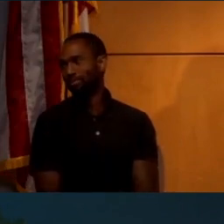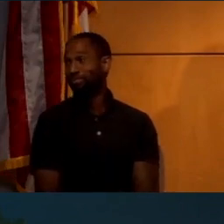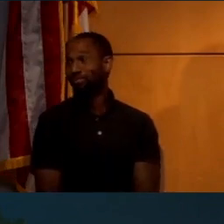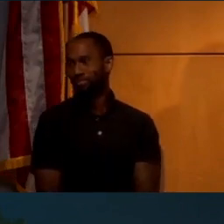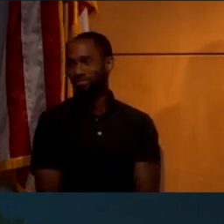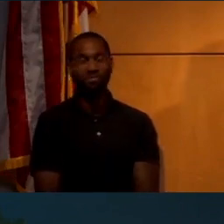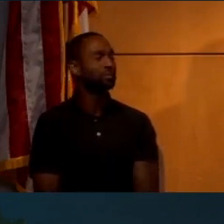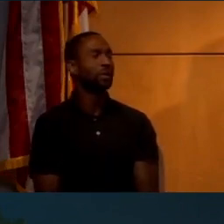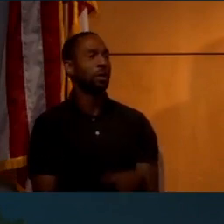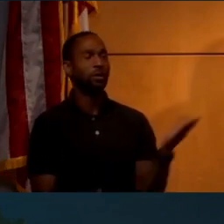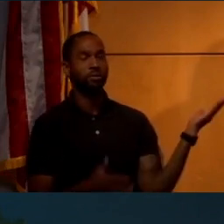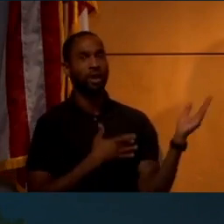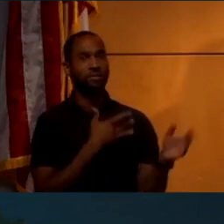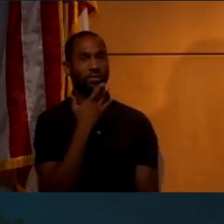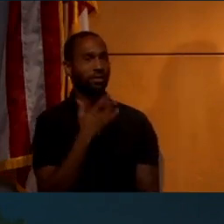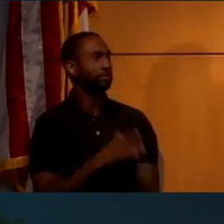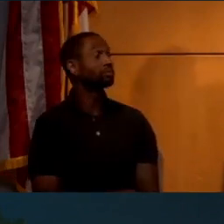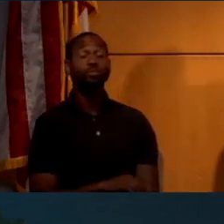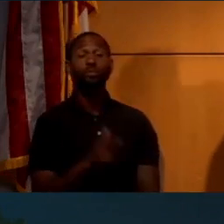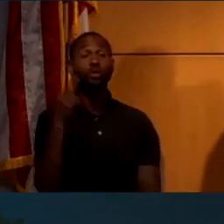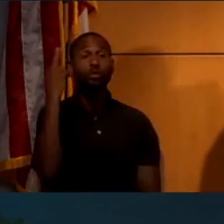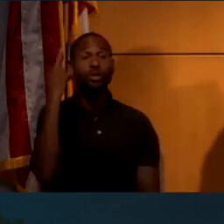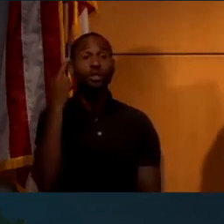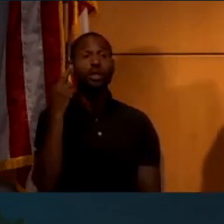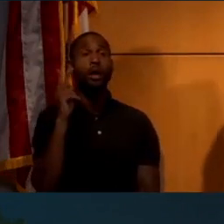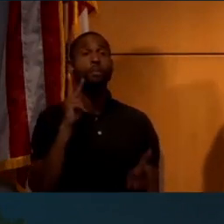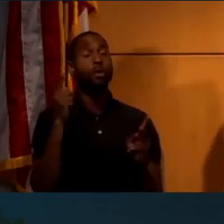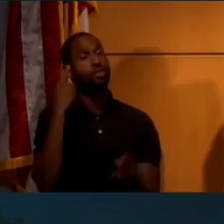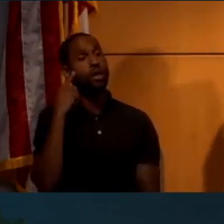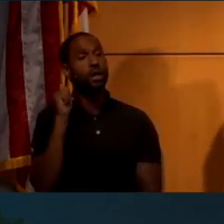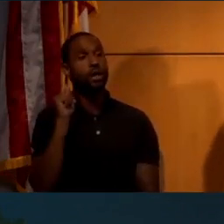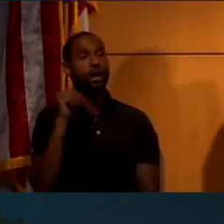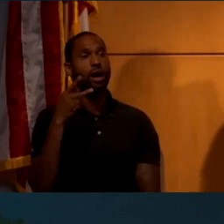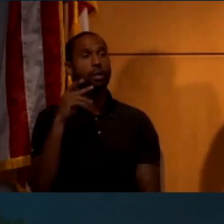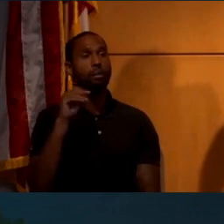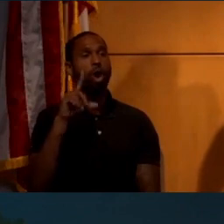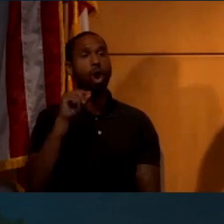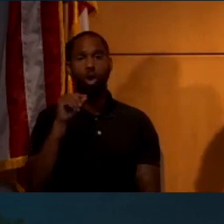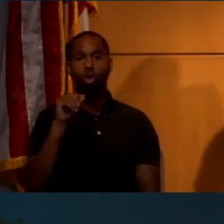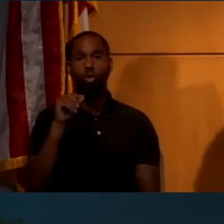Here's one of my things. But there's another reason some believe the Apollo missions were shot on Earth.